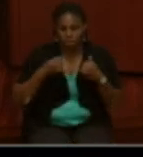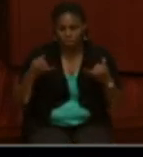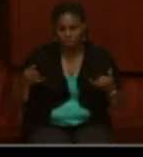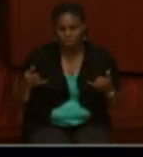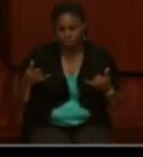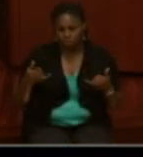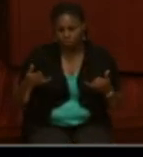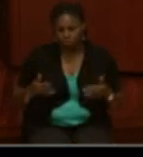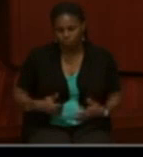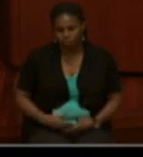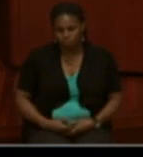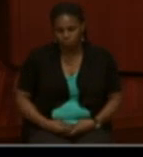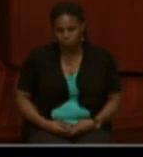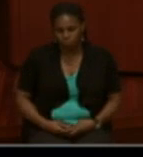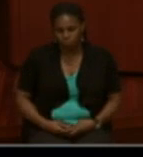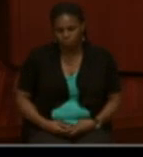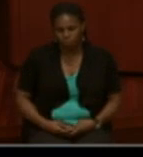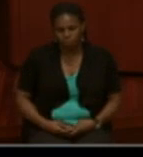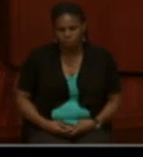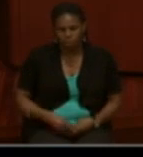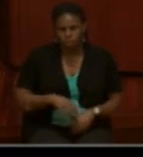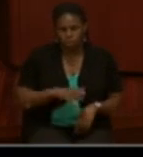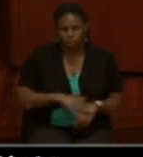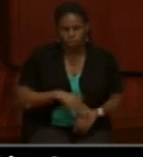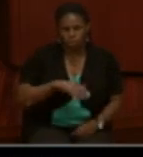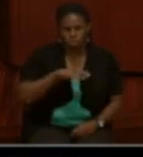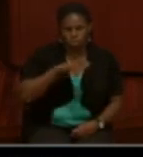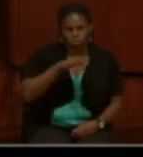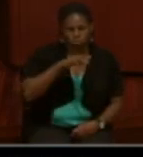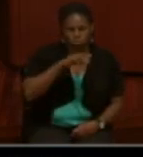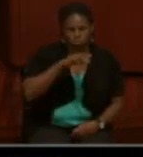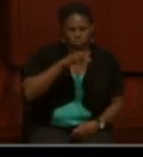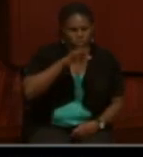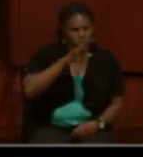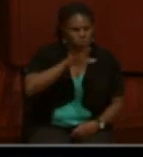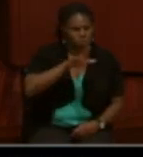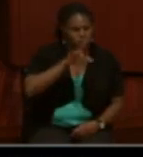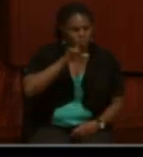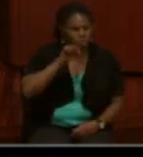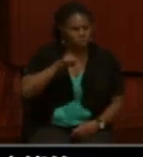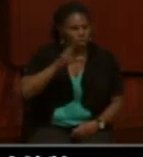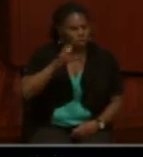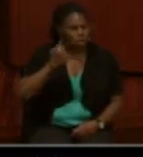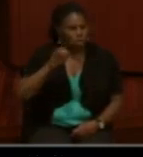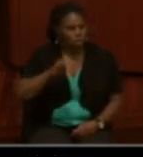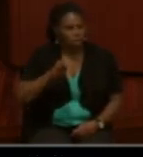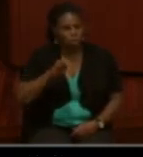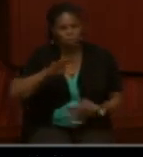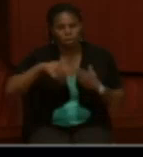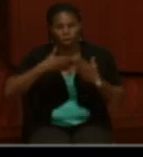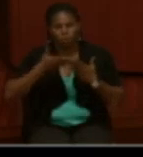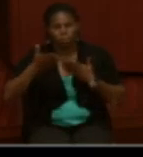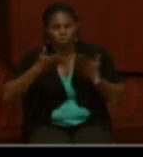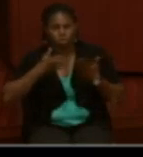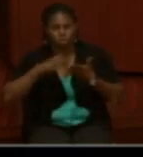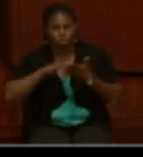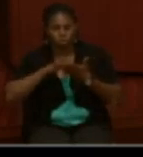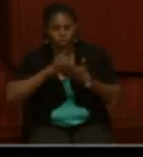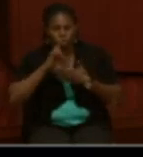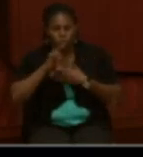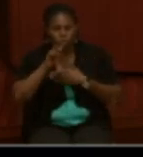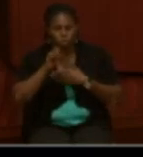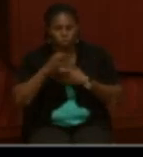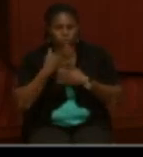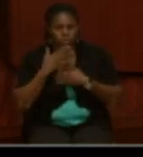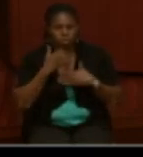on Fold3.com, all of the compiled military service records, so all of the service records for U.S. colored troops